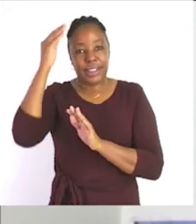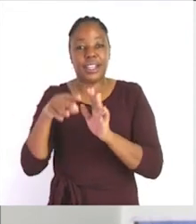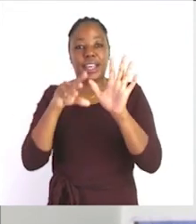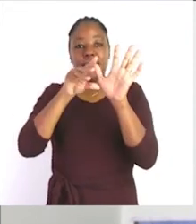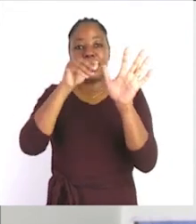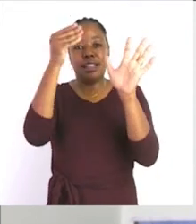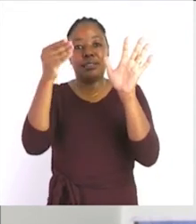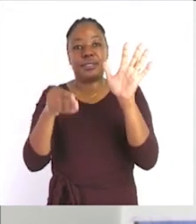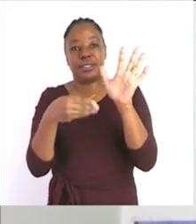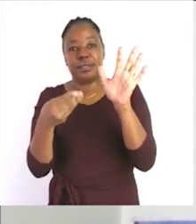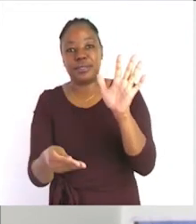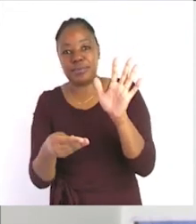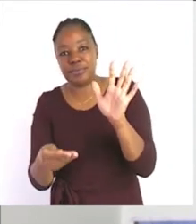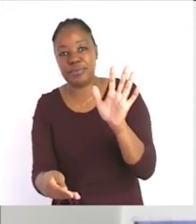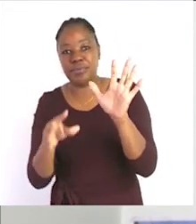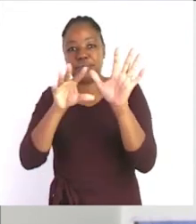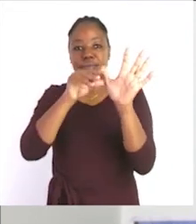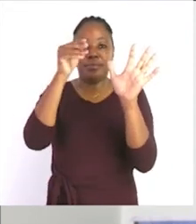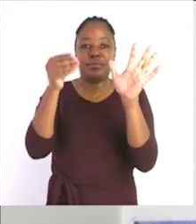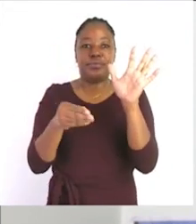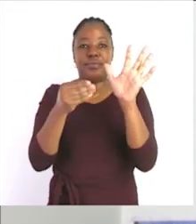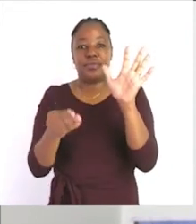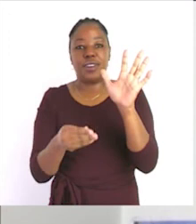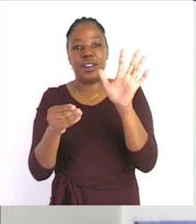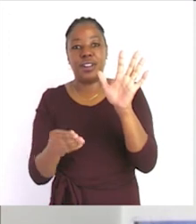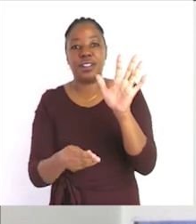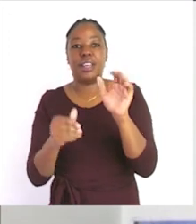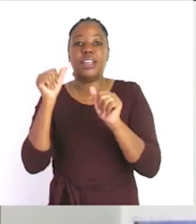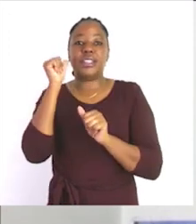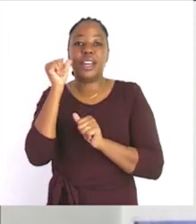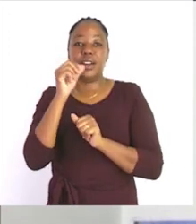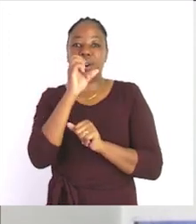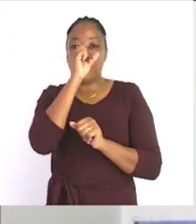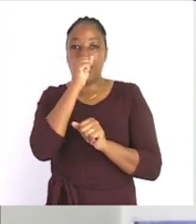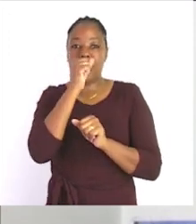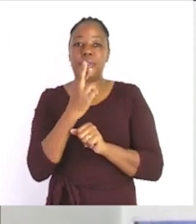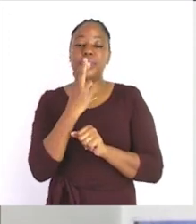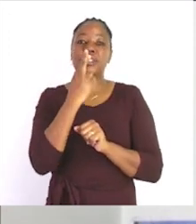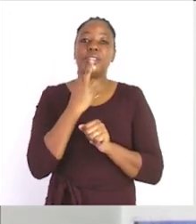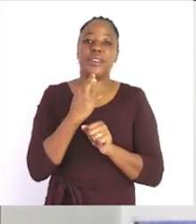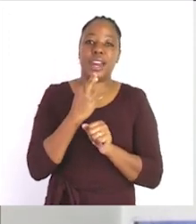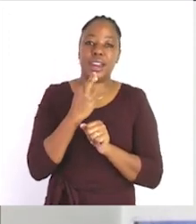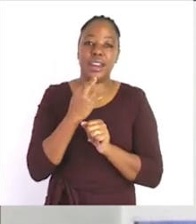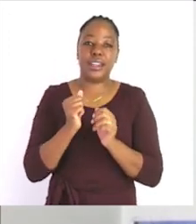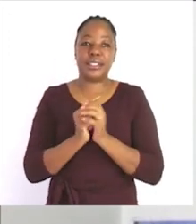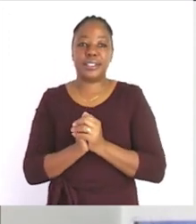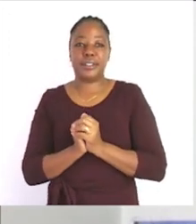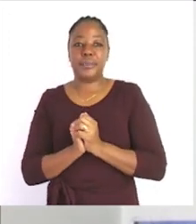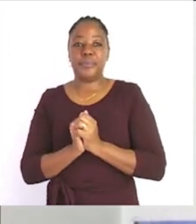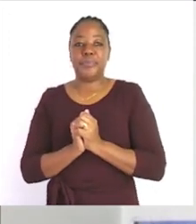leaves are falling leaves are falling yellow orange red